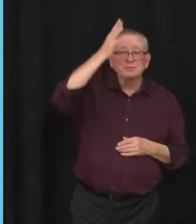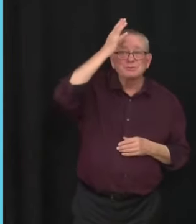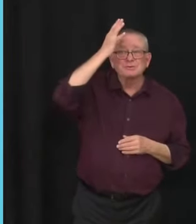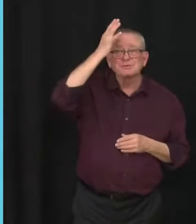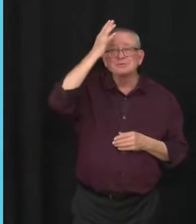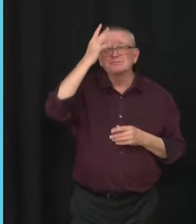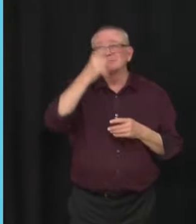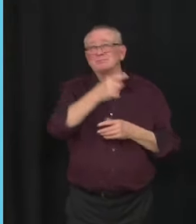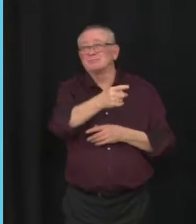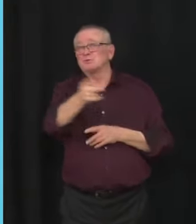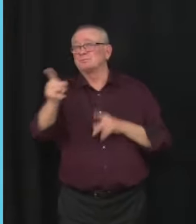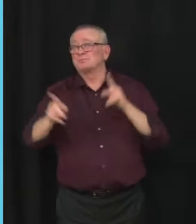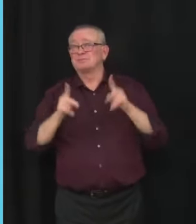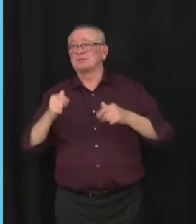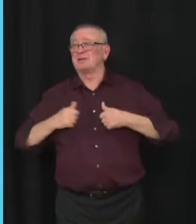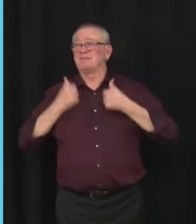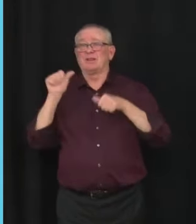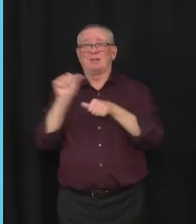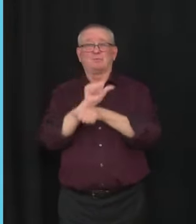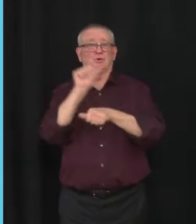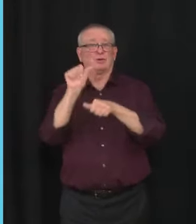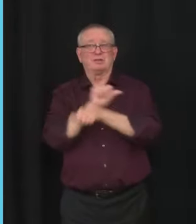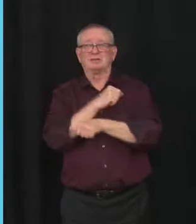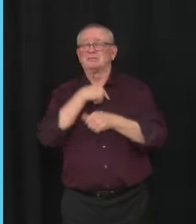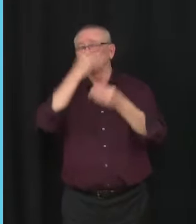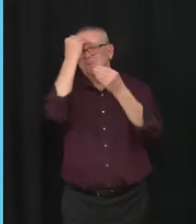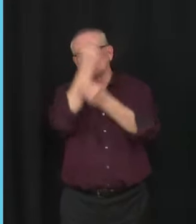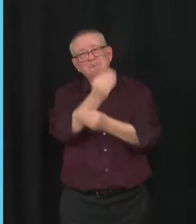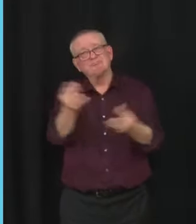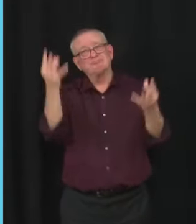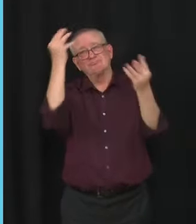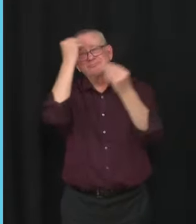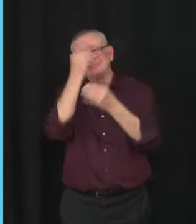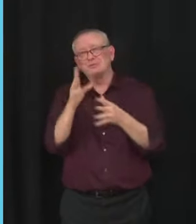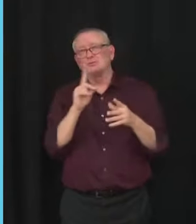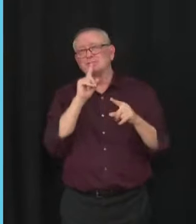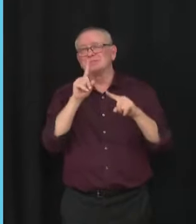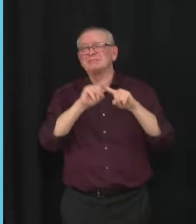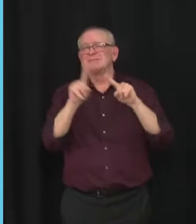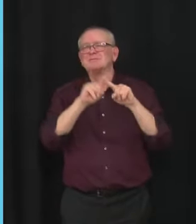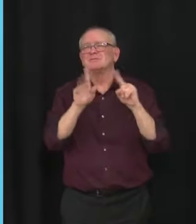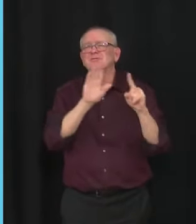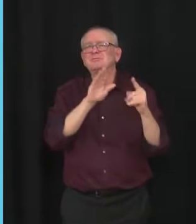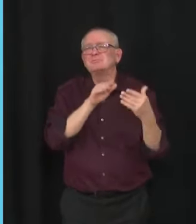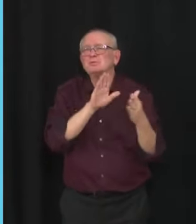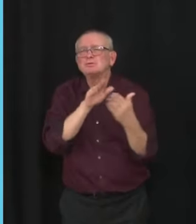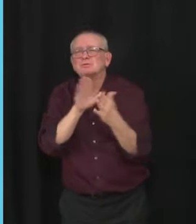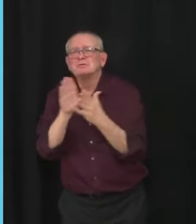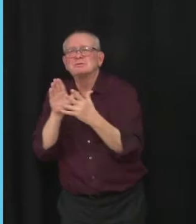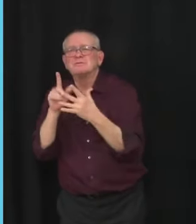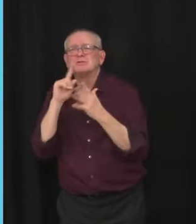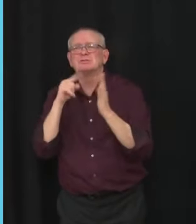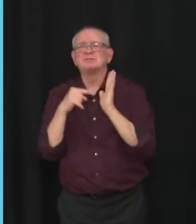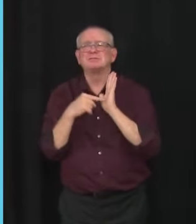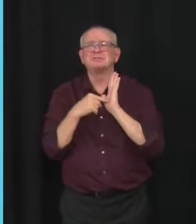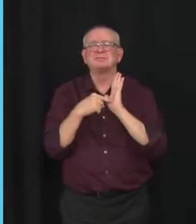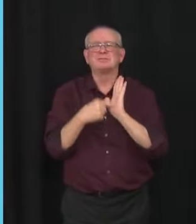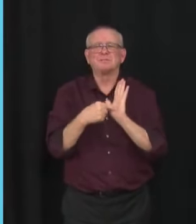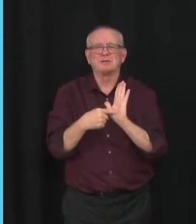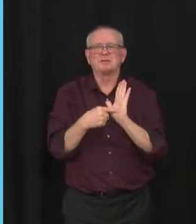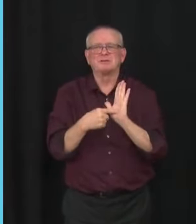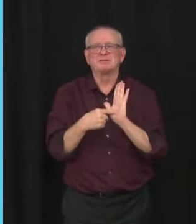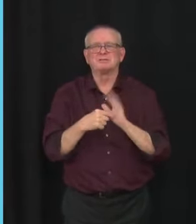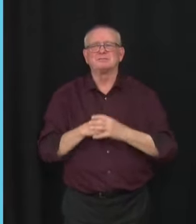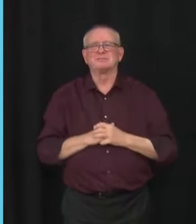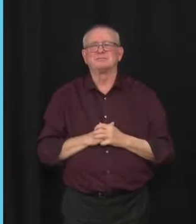We're also going to look at different ways that we can provide that information. So for example, you may be aware there's a household that went out to across the entire province.